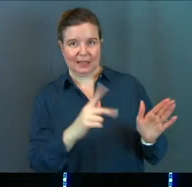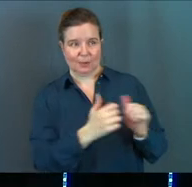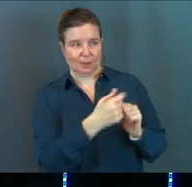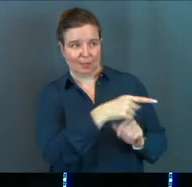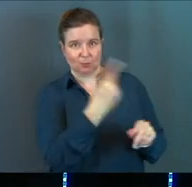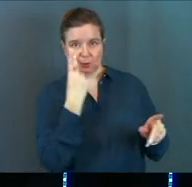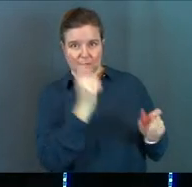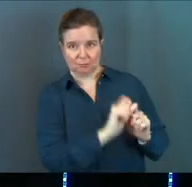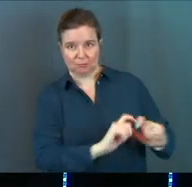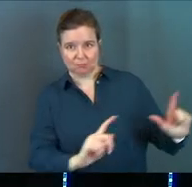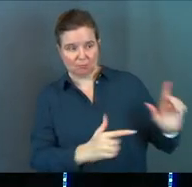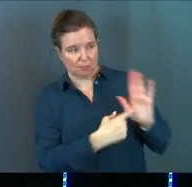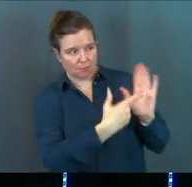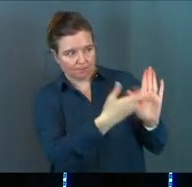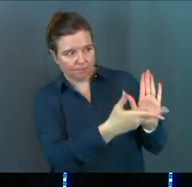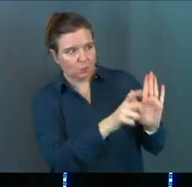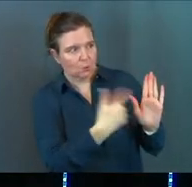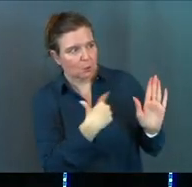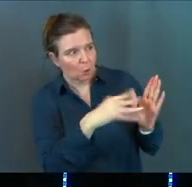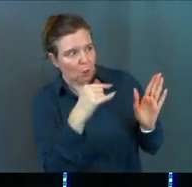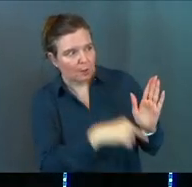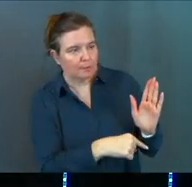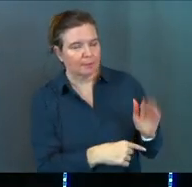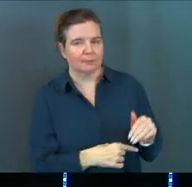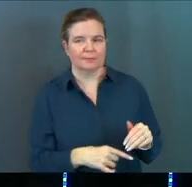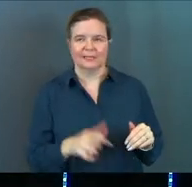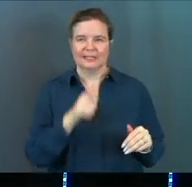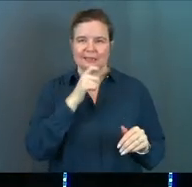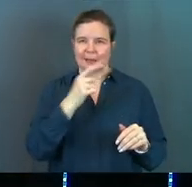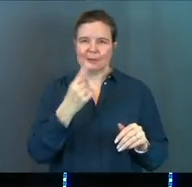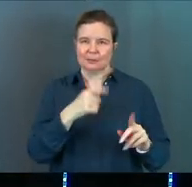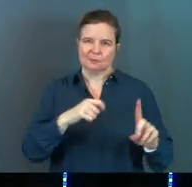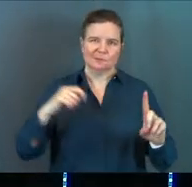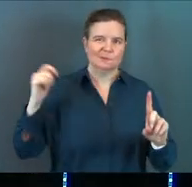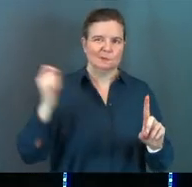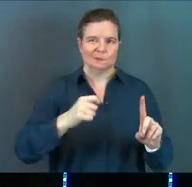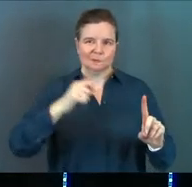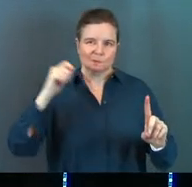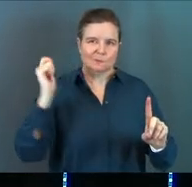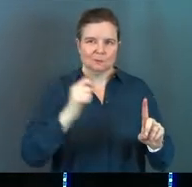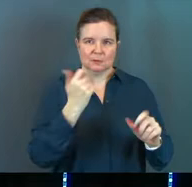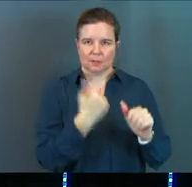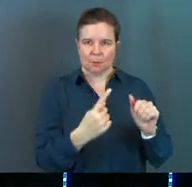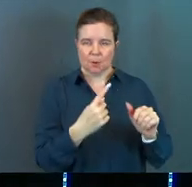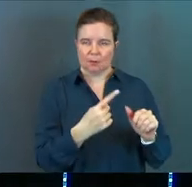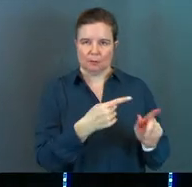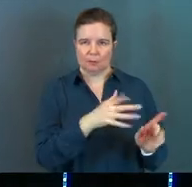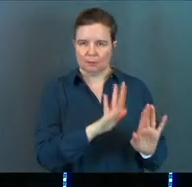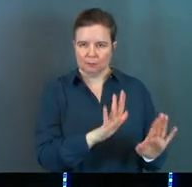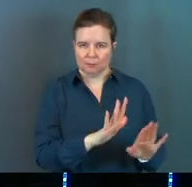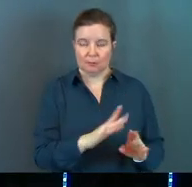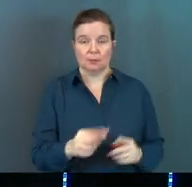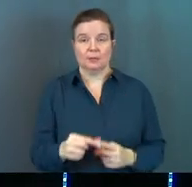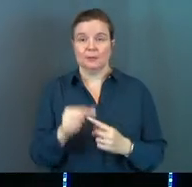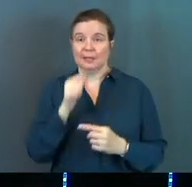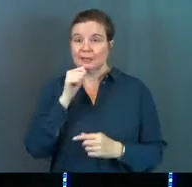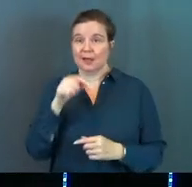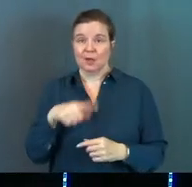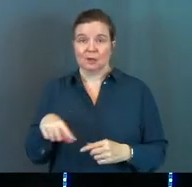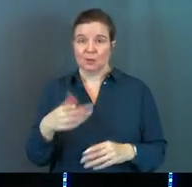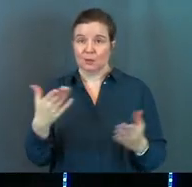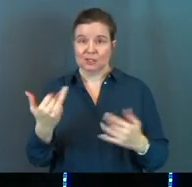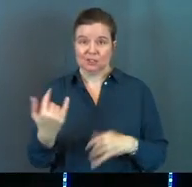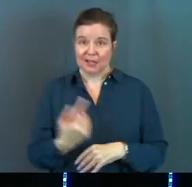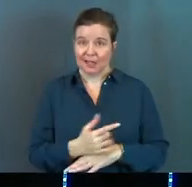This kind of truth, it's not meant to be a club with which to beat up anybody, especially not you